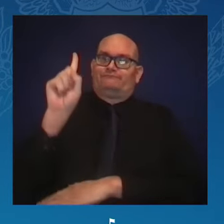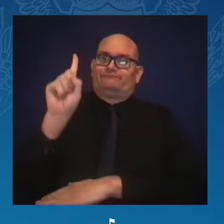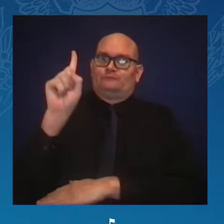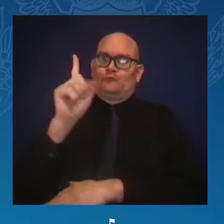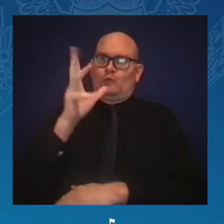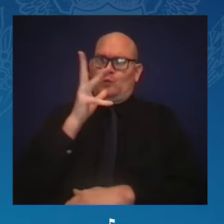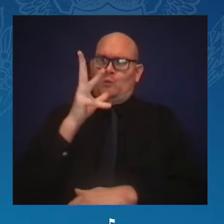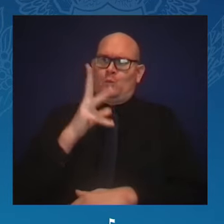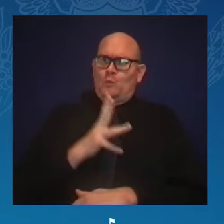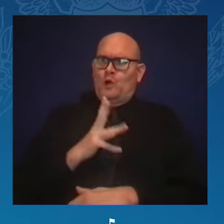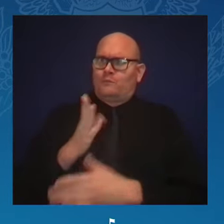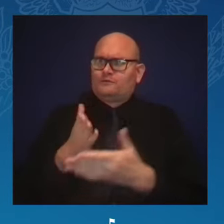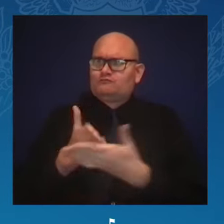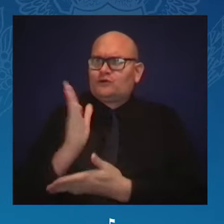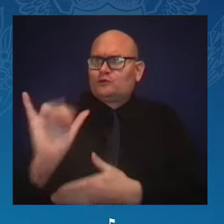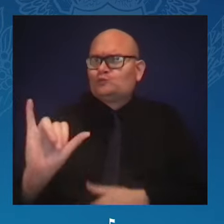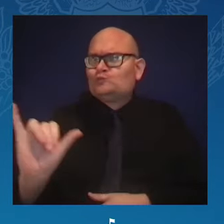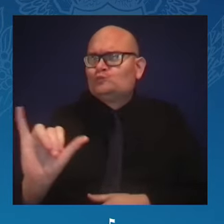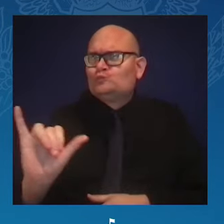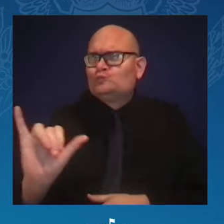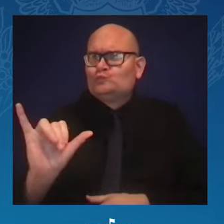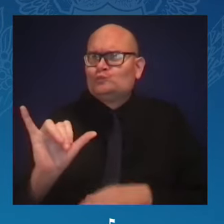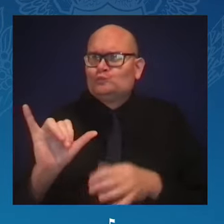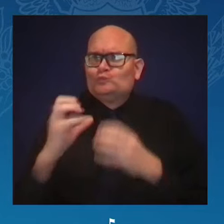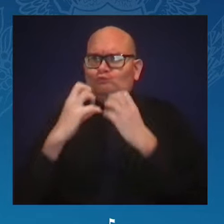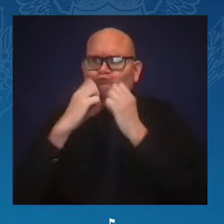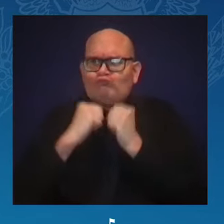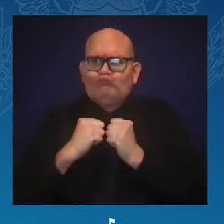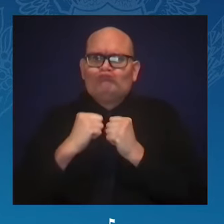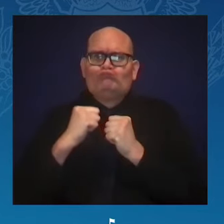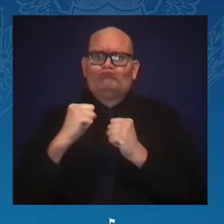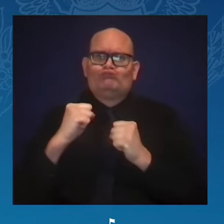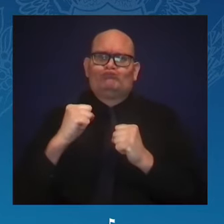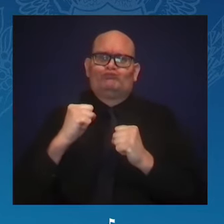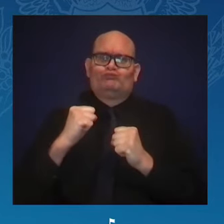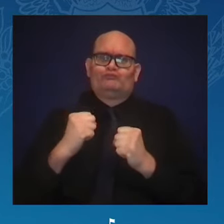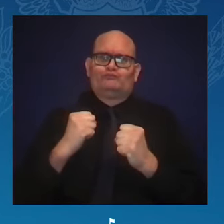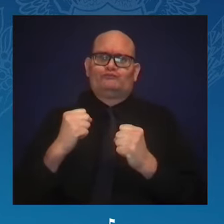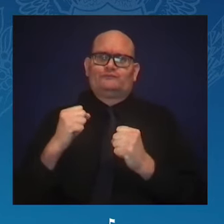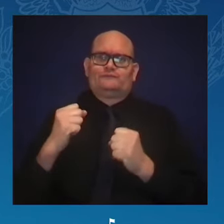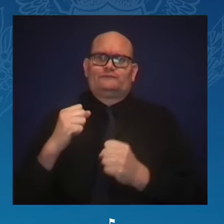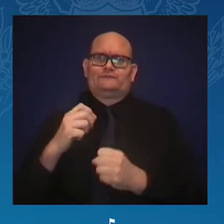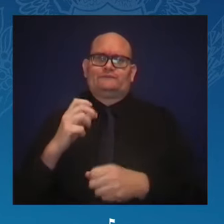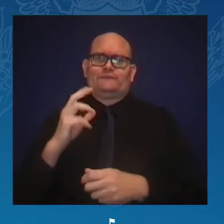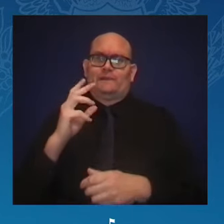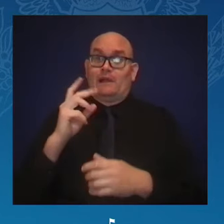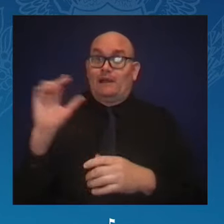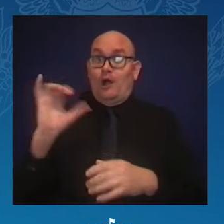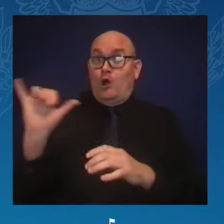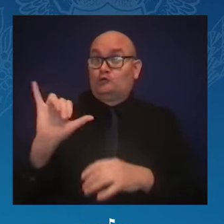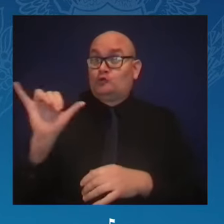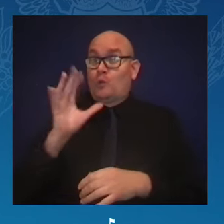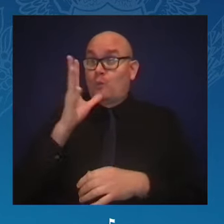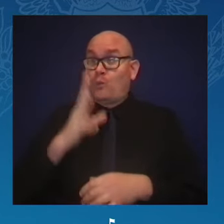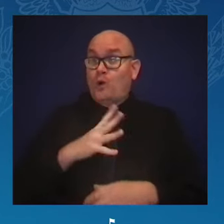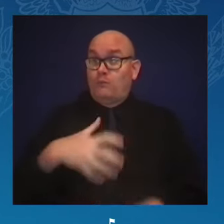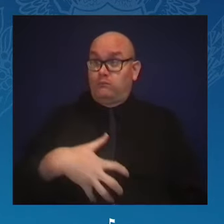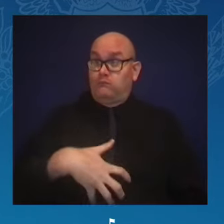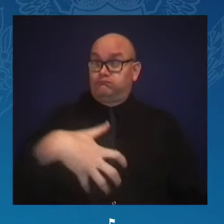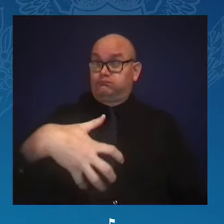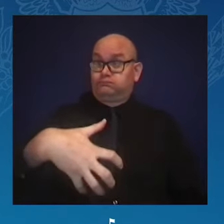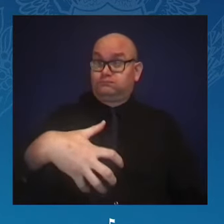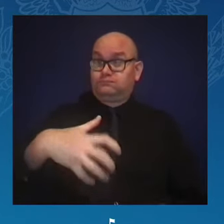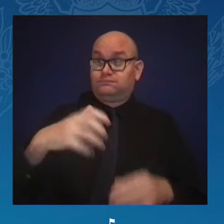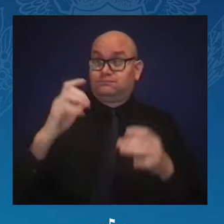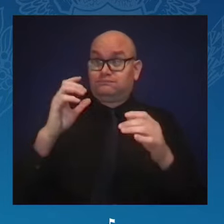workforce, addressing the maternal health crisis, and defending reproductive rights. Yes,